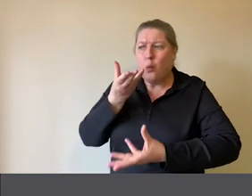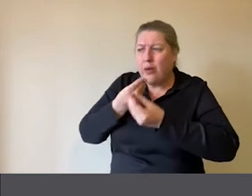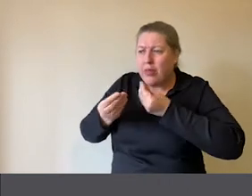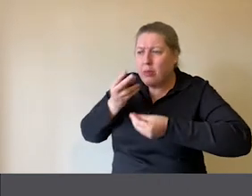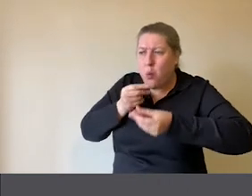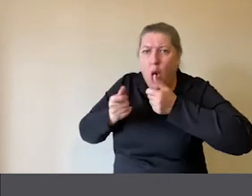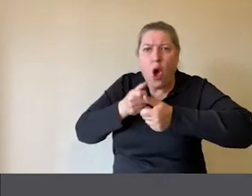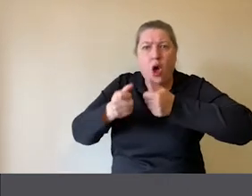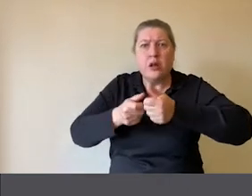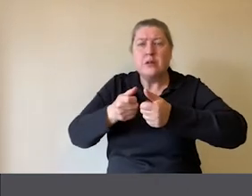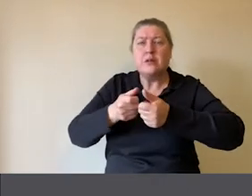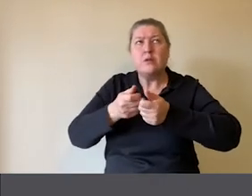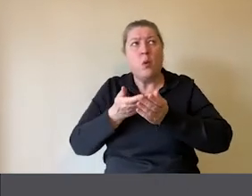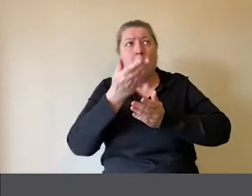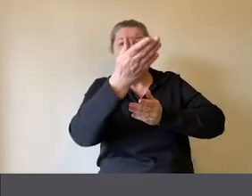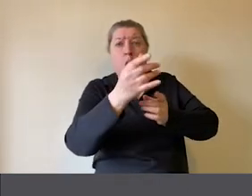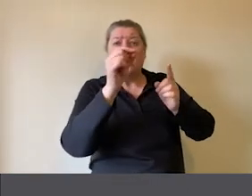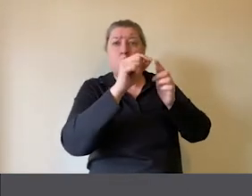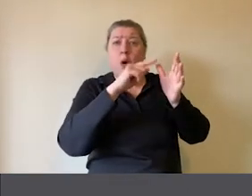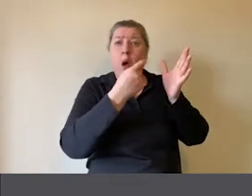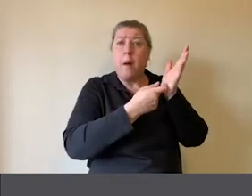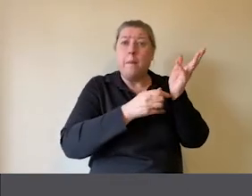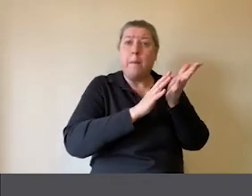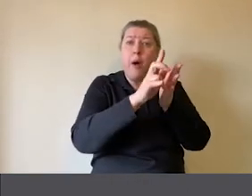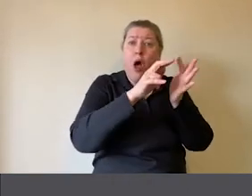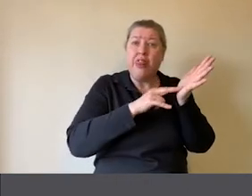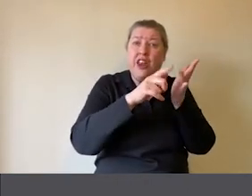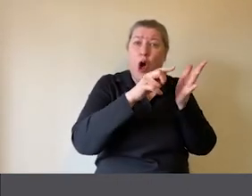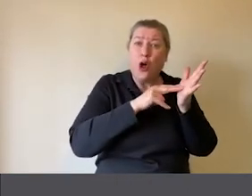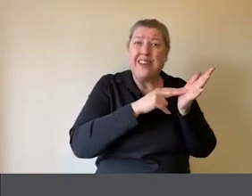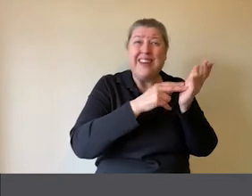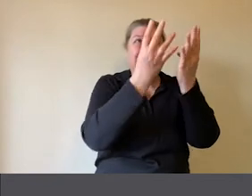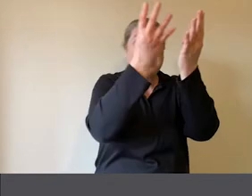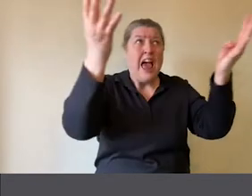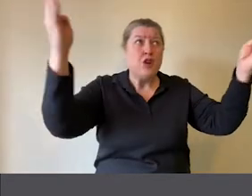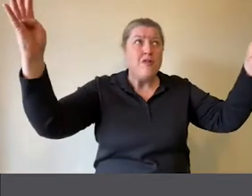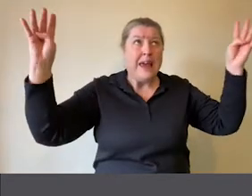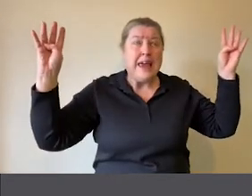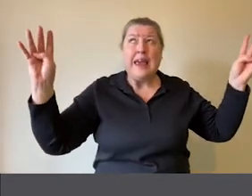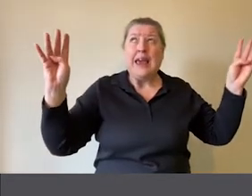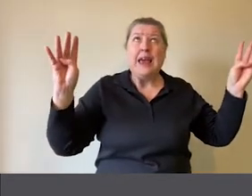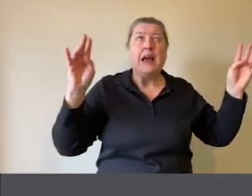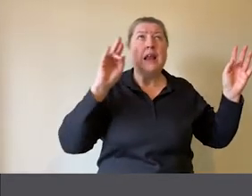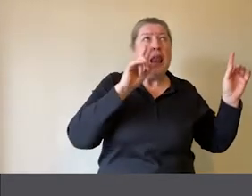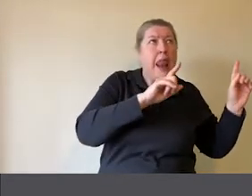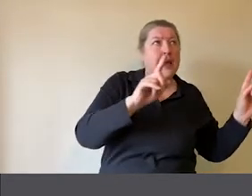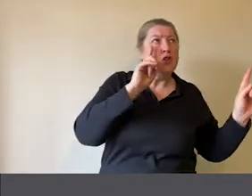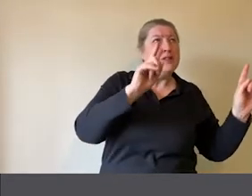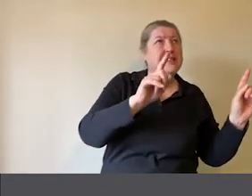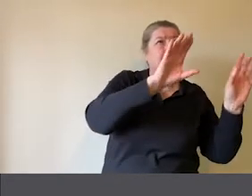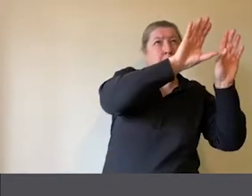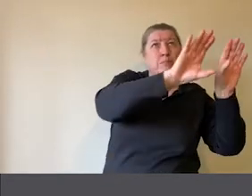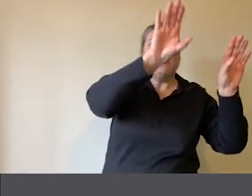we go to the Parthenon Gallery later and see the parade of horses through ancient Athens, in honour of Athena's birthday,